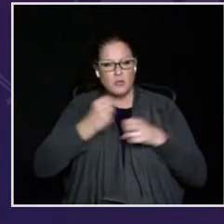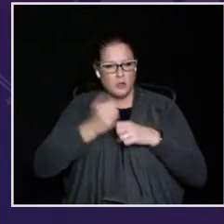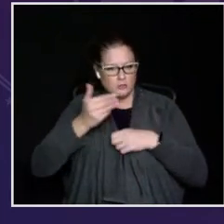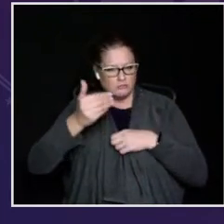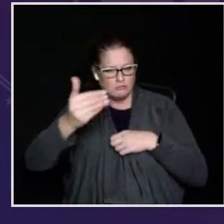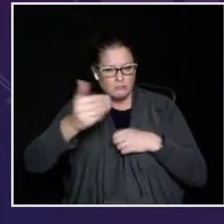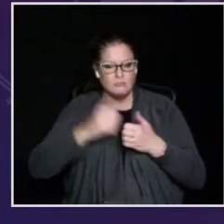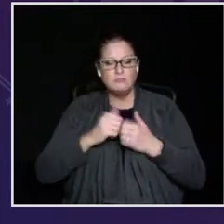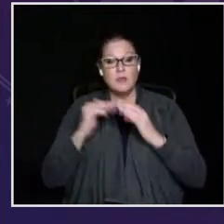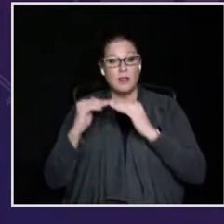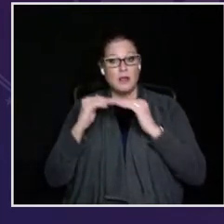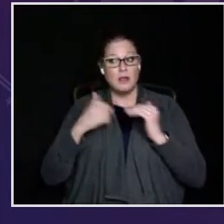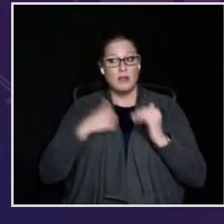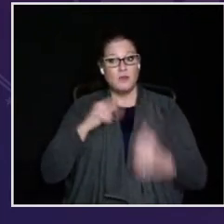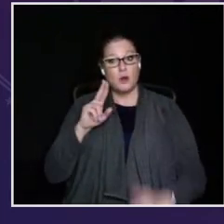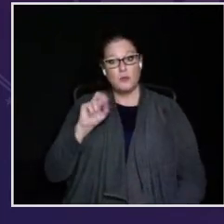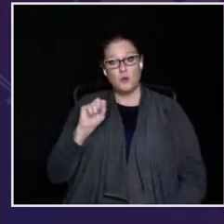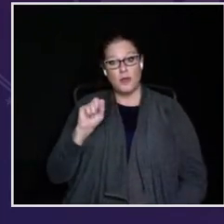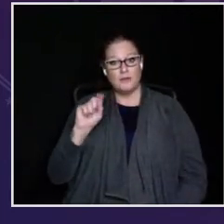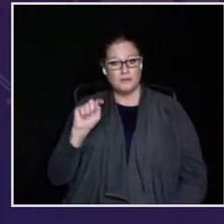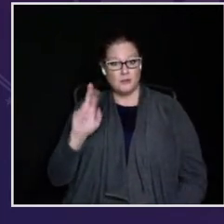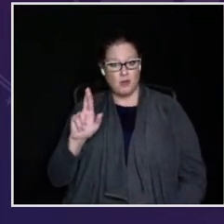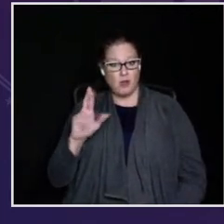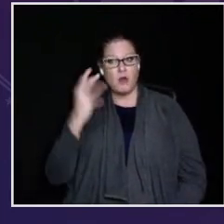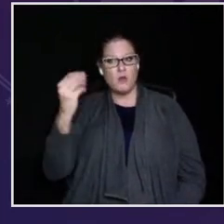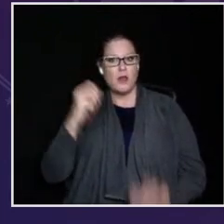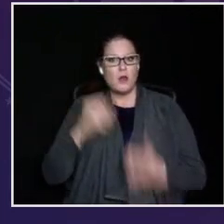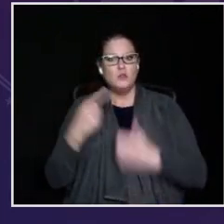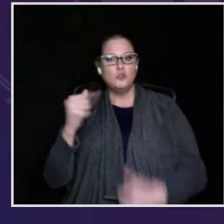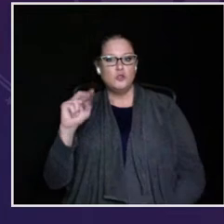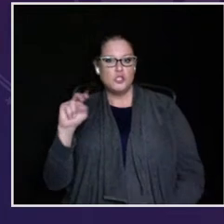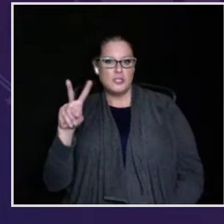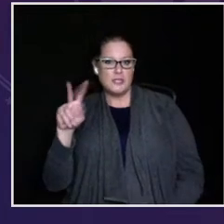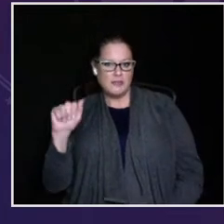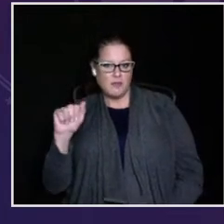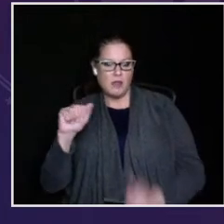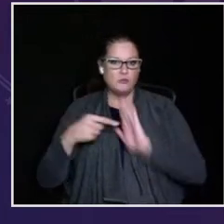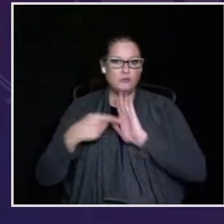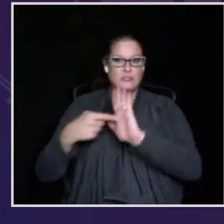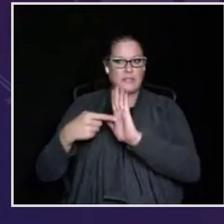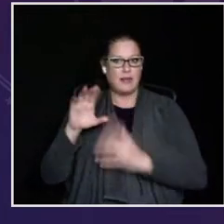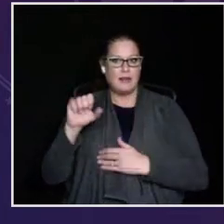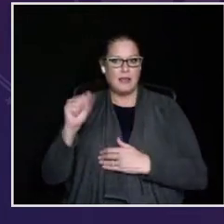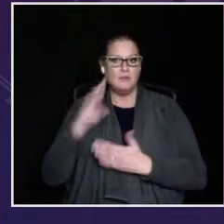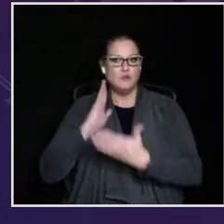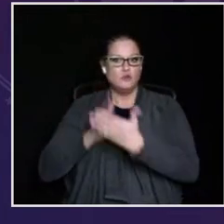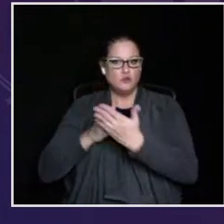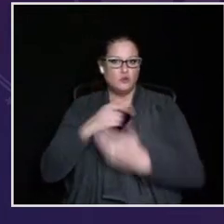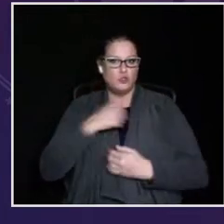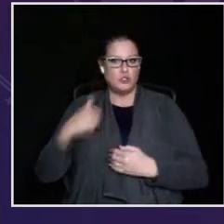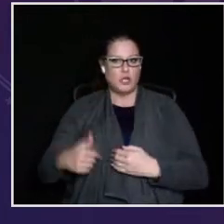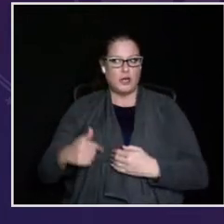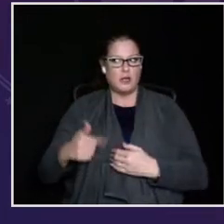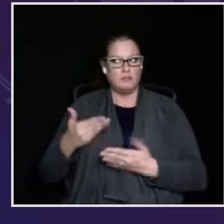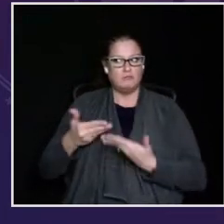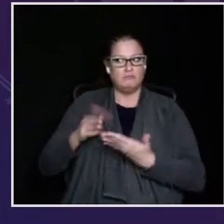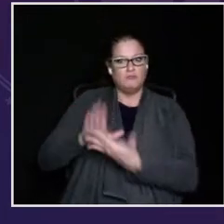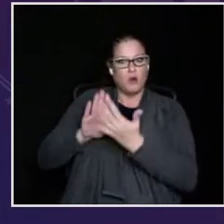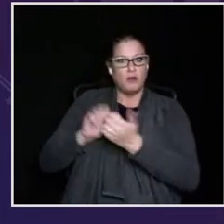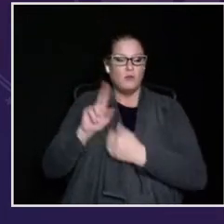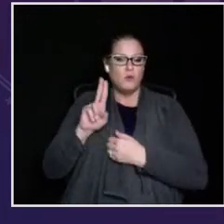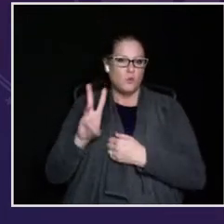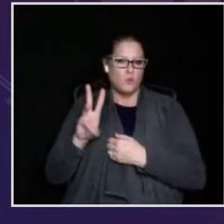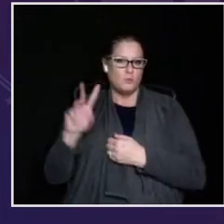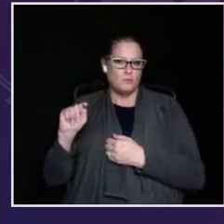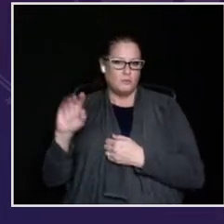The second memory that came to mind was from several years later when a colleague and I from USTR went to Geneva to present a